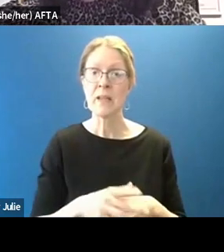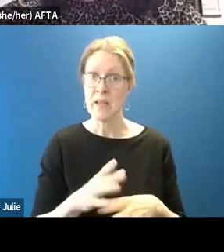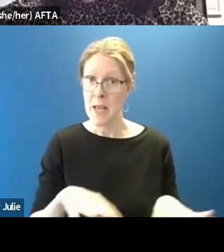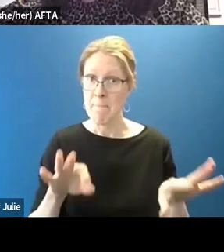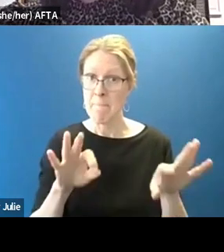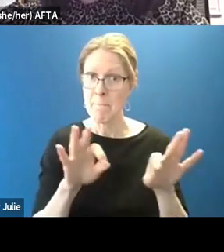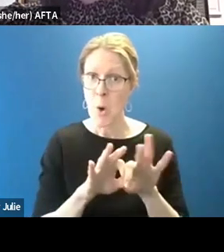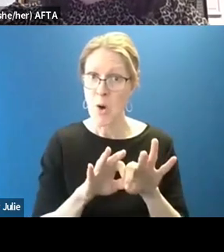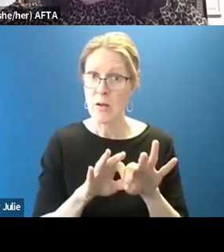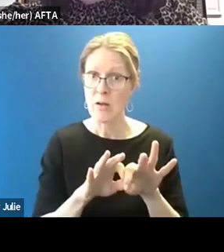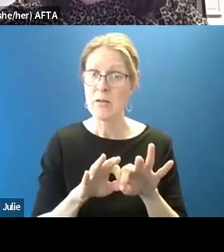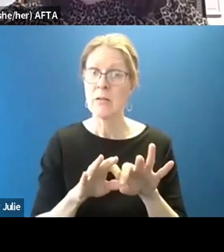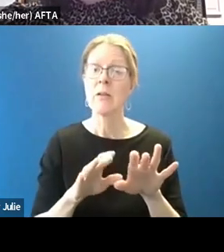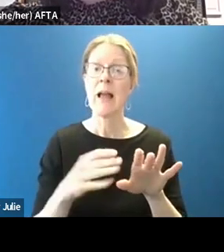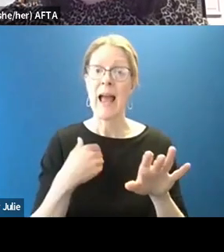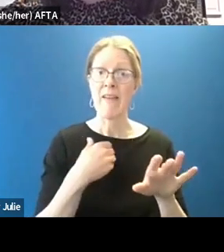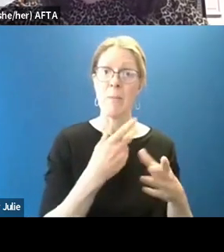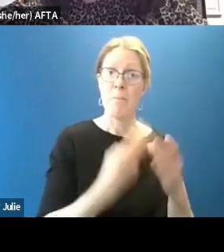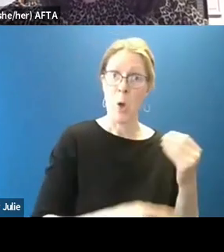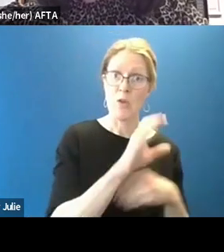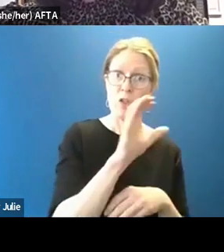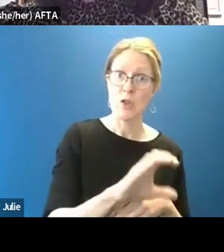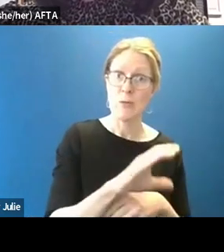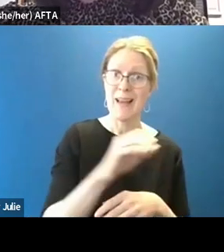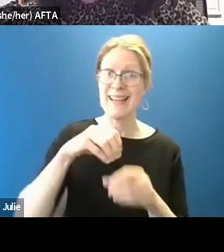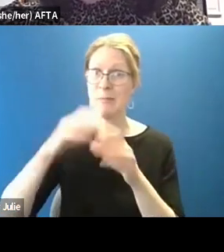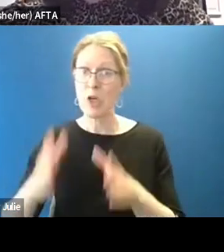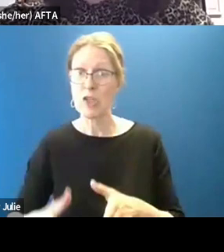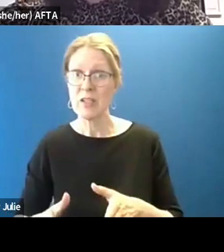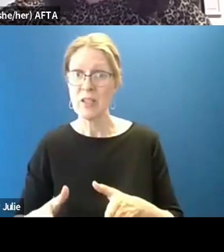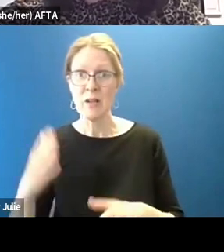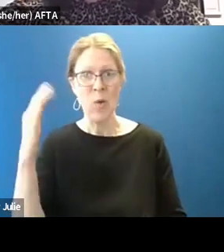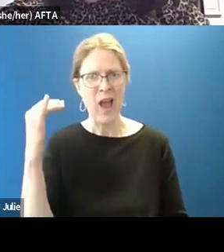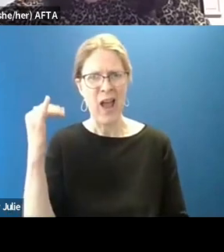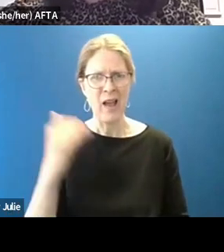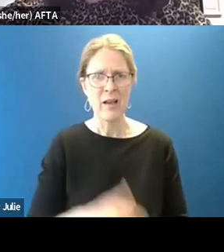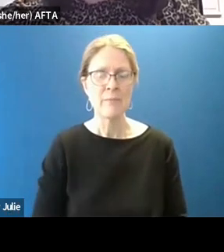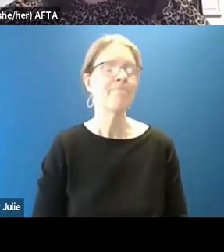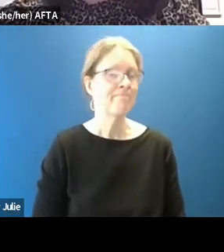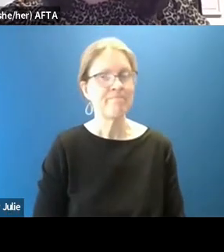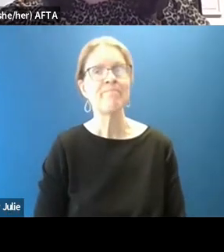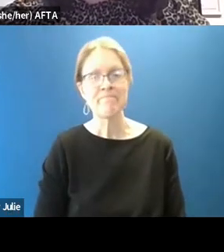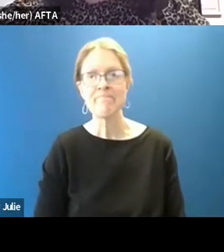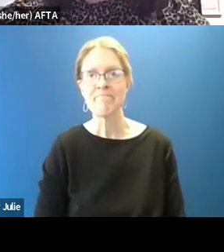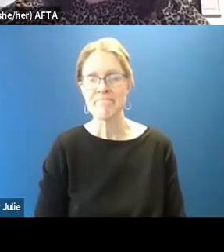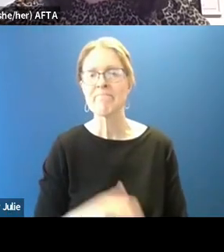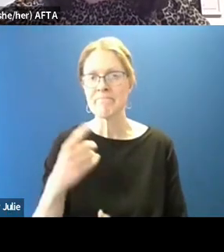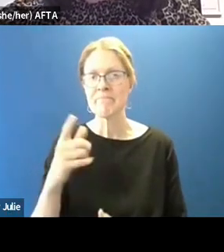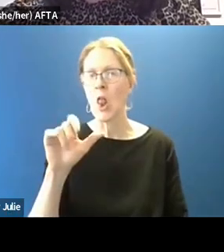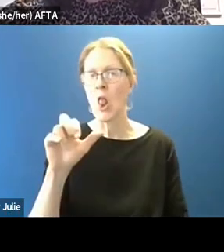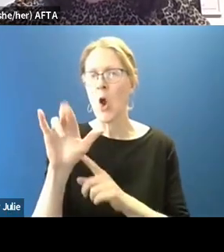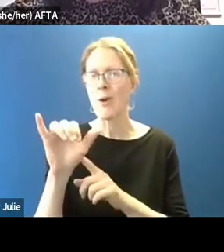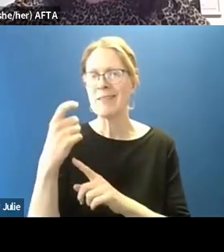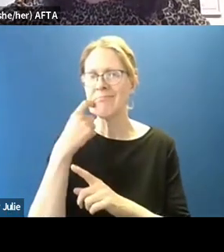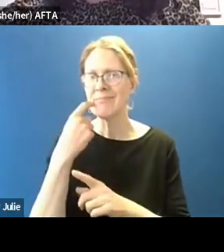Zoom meetings with in-person meetings and kind of why? Well, for sure. I mean, think what Lori just said, which is that these are